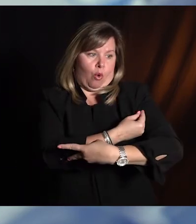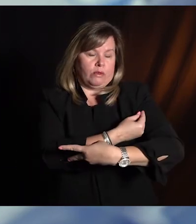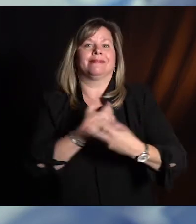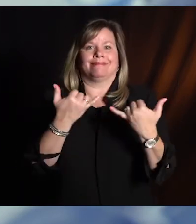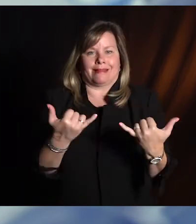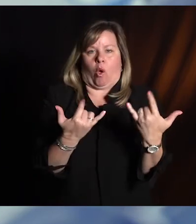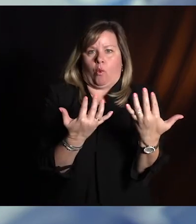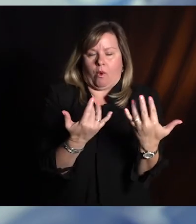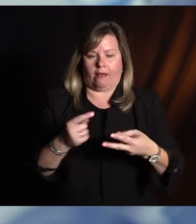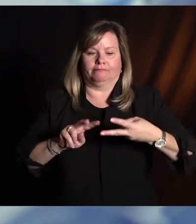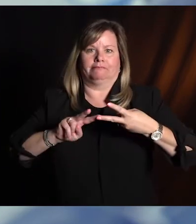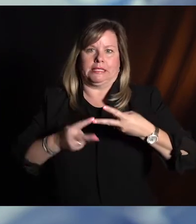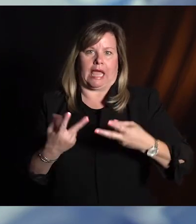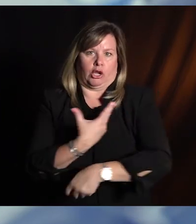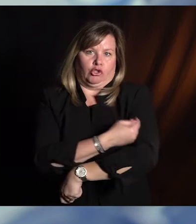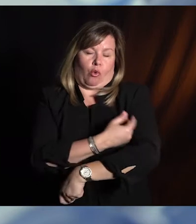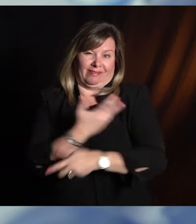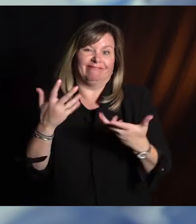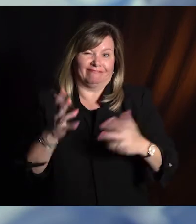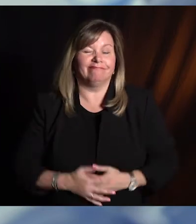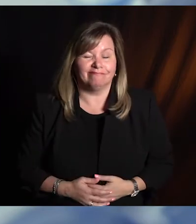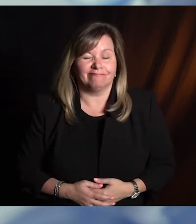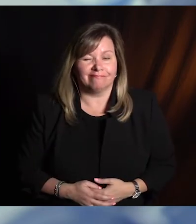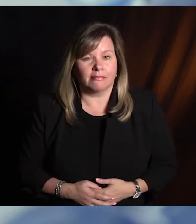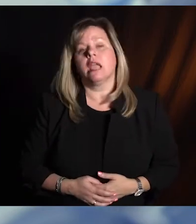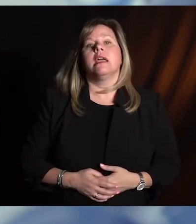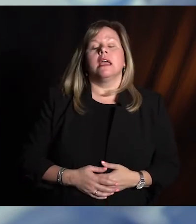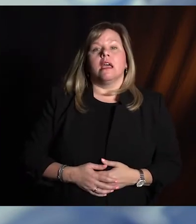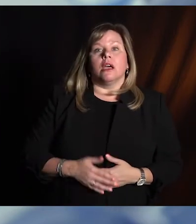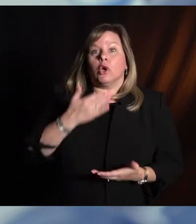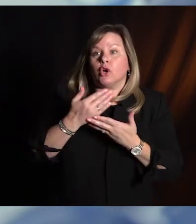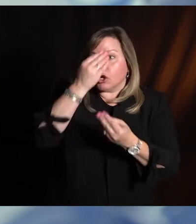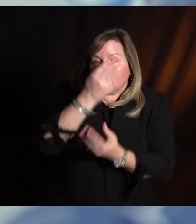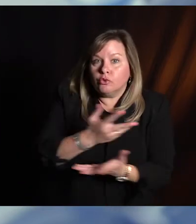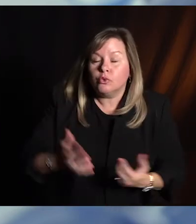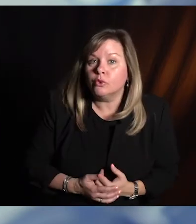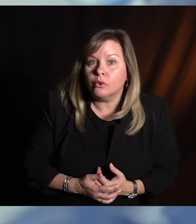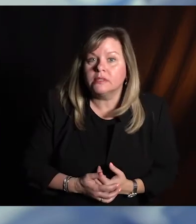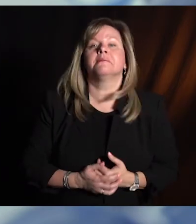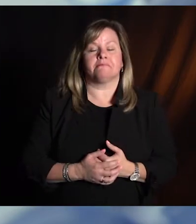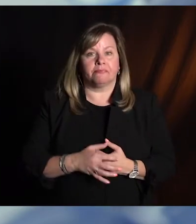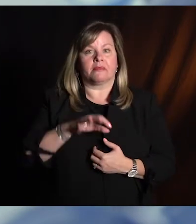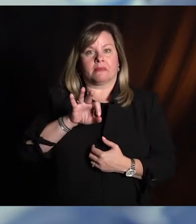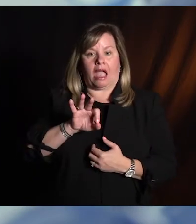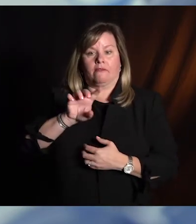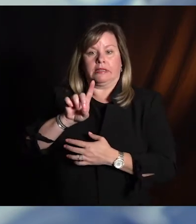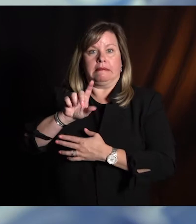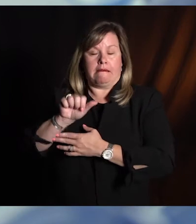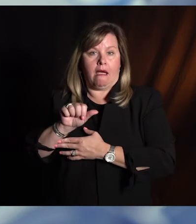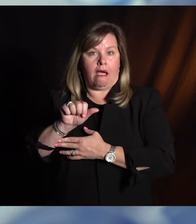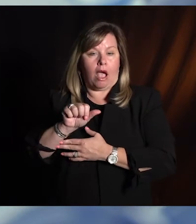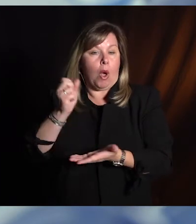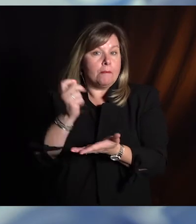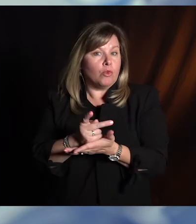that second dose appointment. Some good news. This week we learned that the FDA approved vaccination for 12 to 15 year